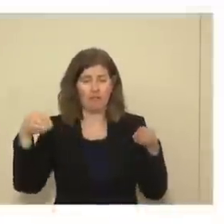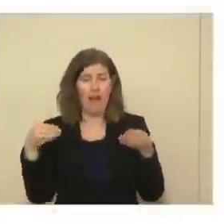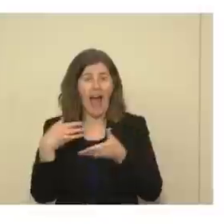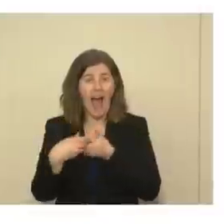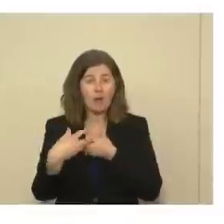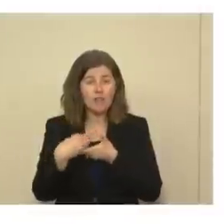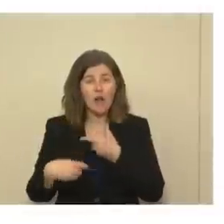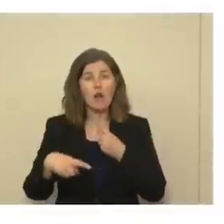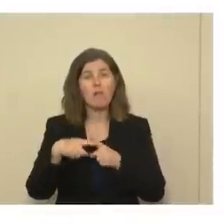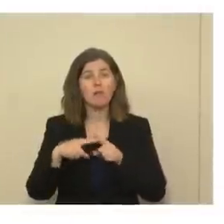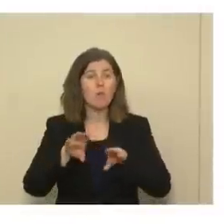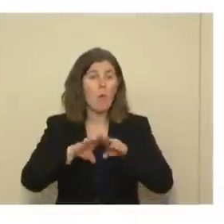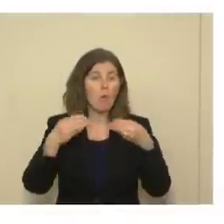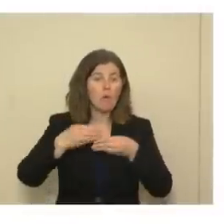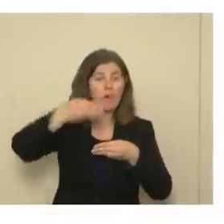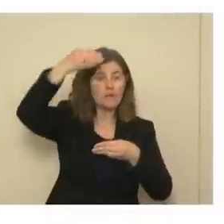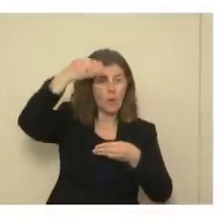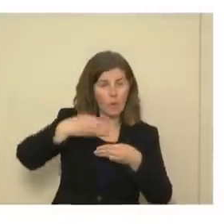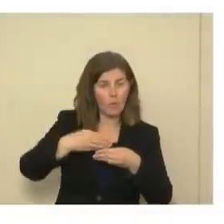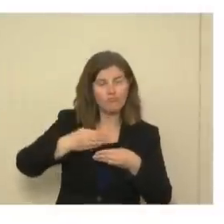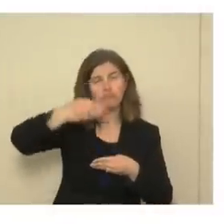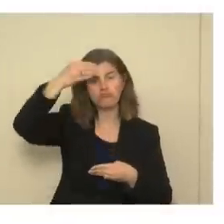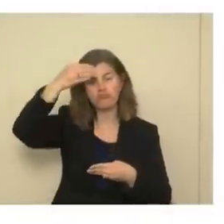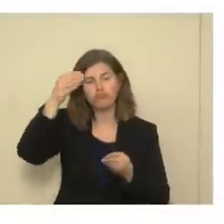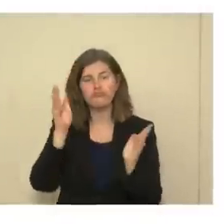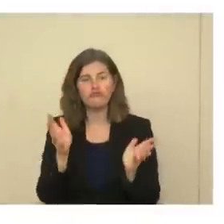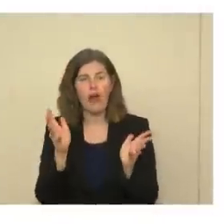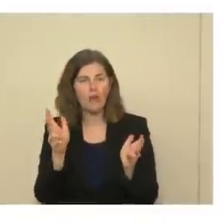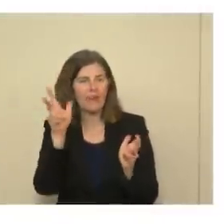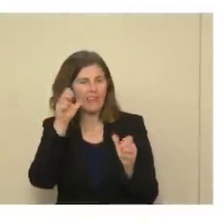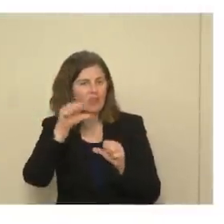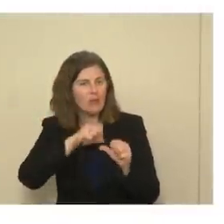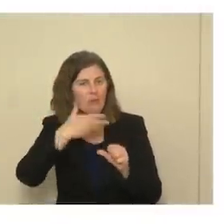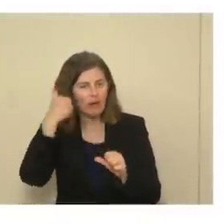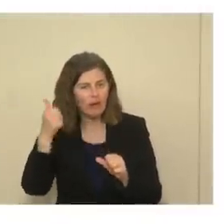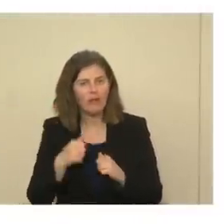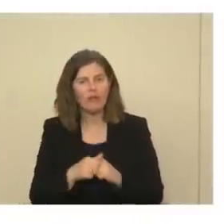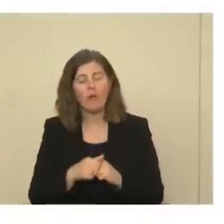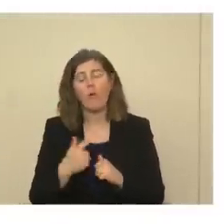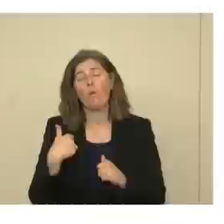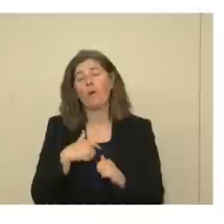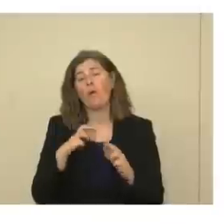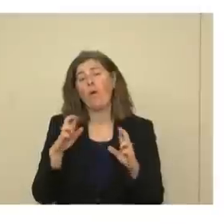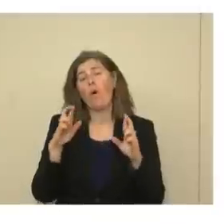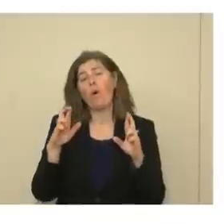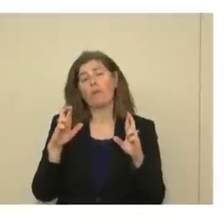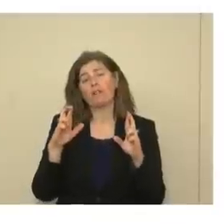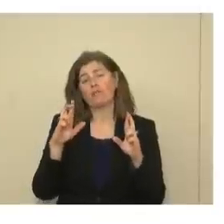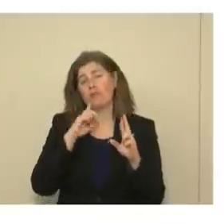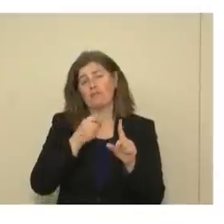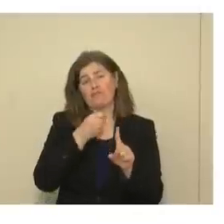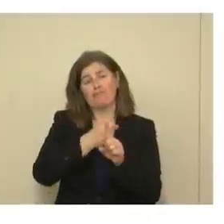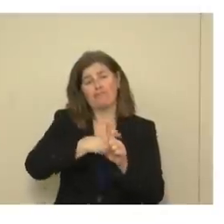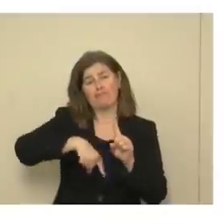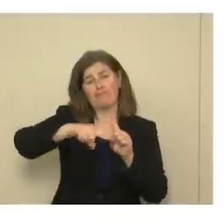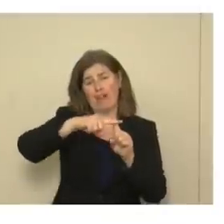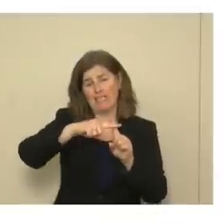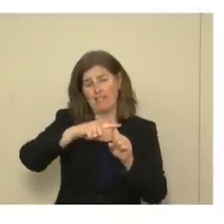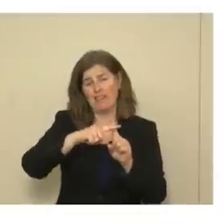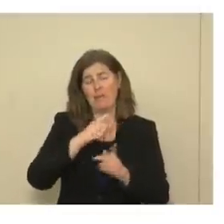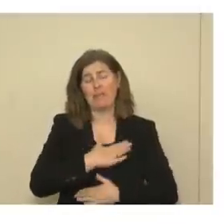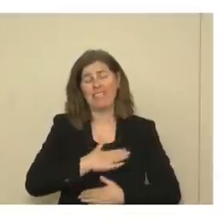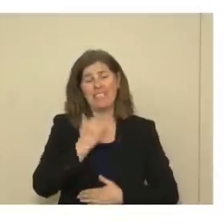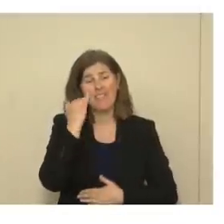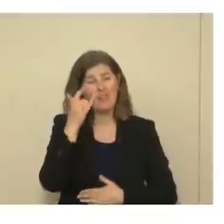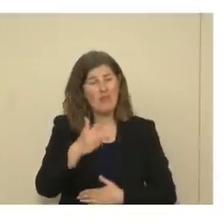as an open visit or open window visit, and we are hoping to make a difference. And please, if you are